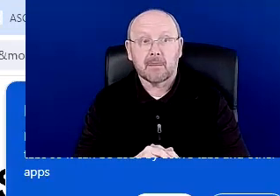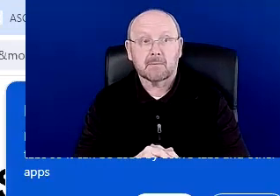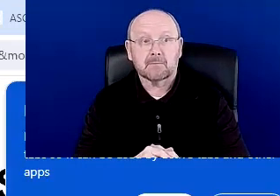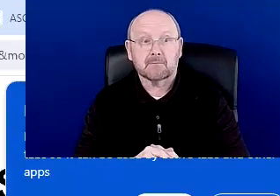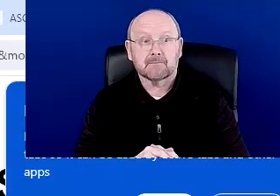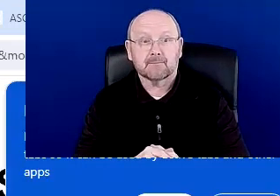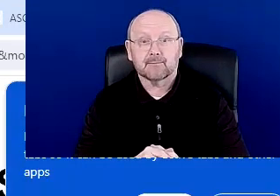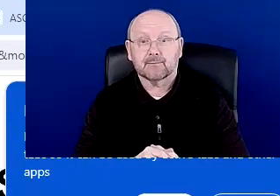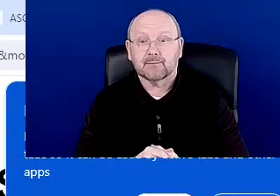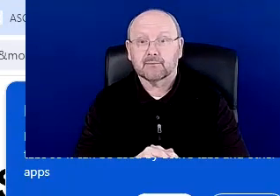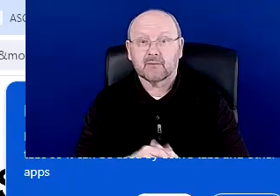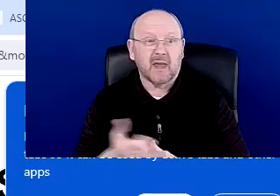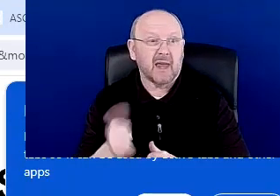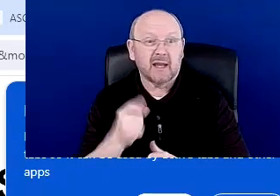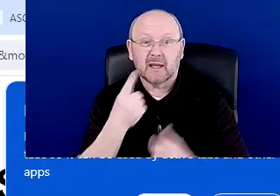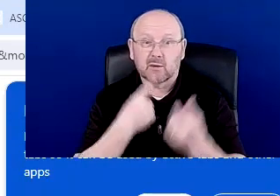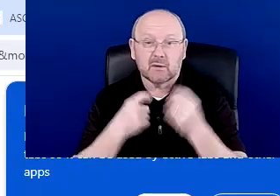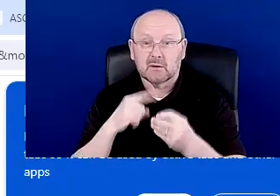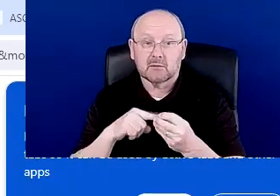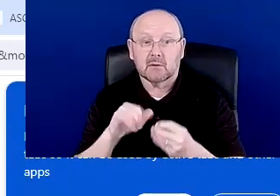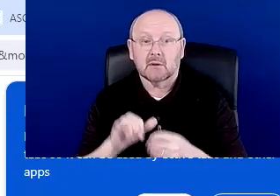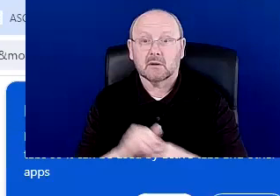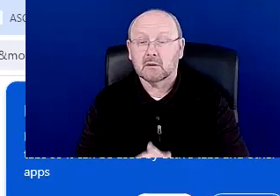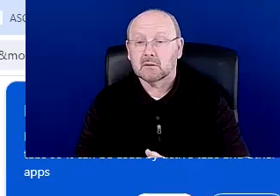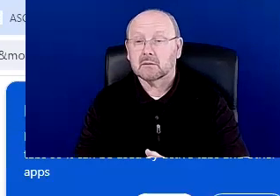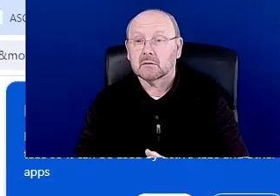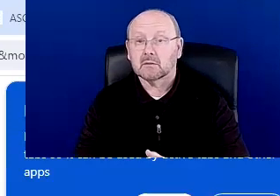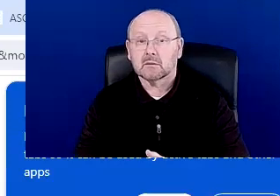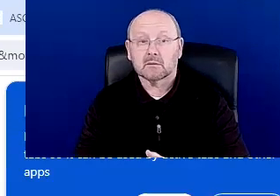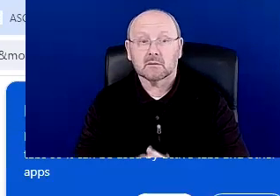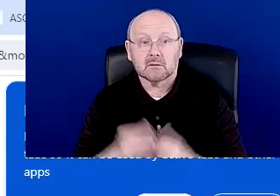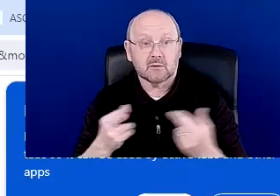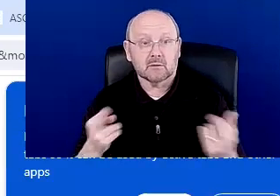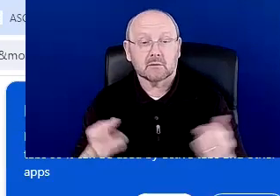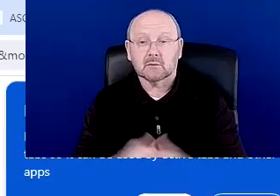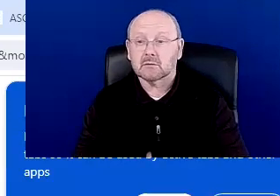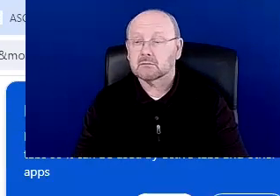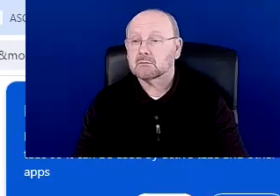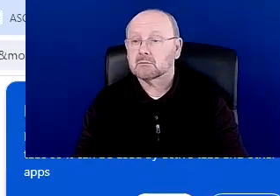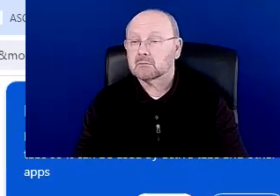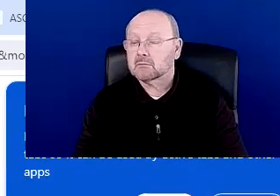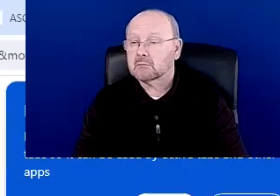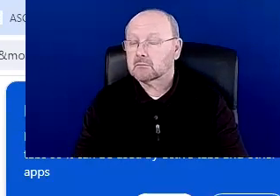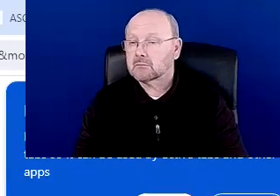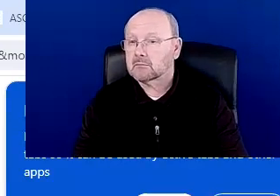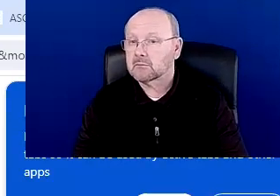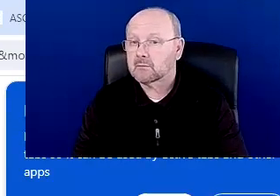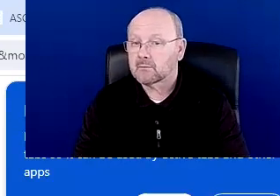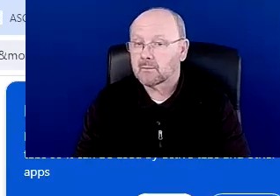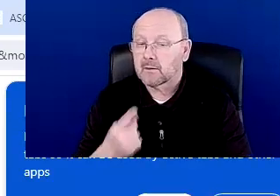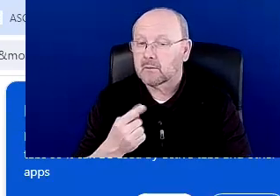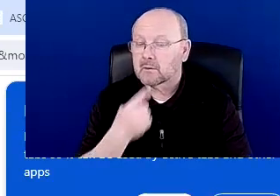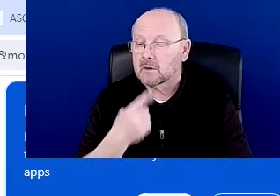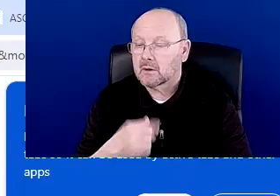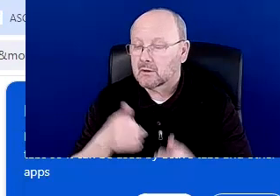Okay. Any questions on the, the resources? I was trying to find the list,